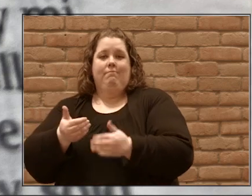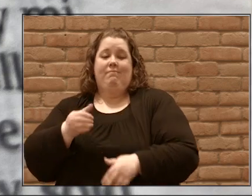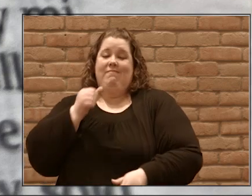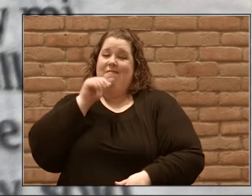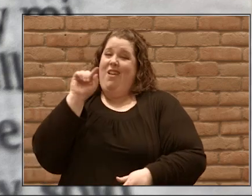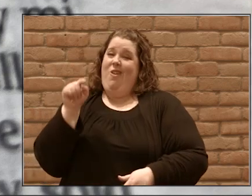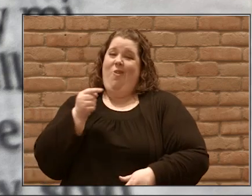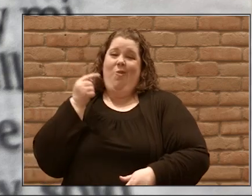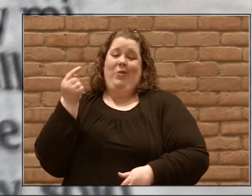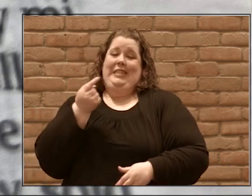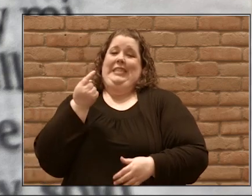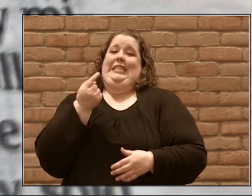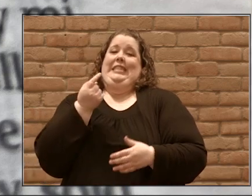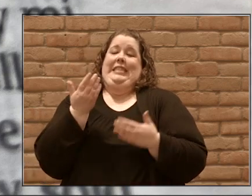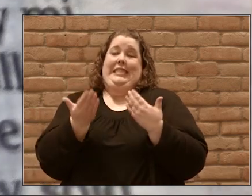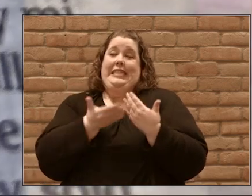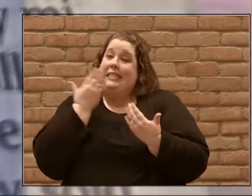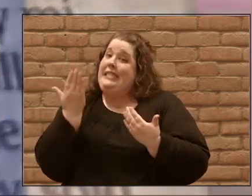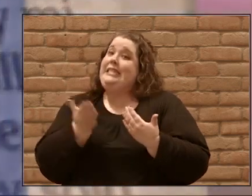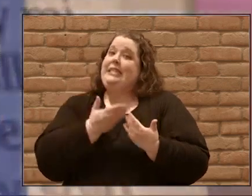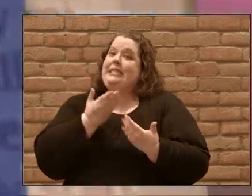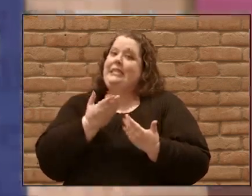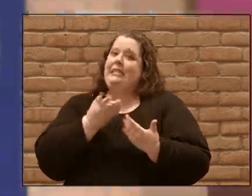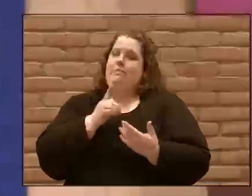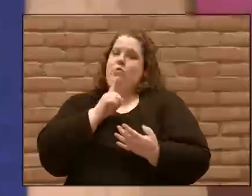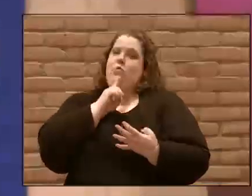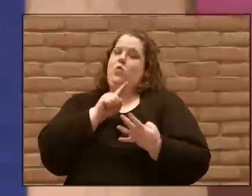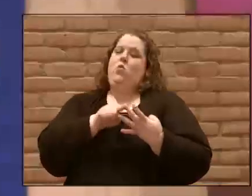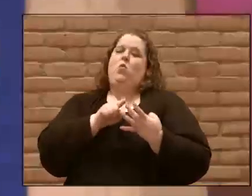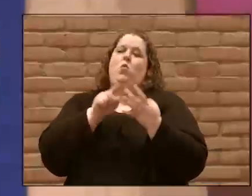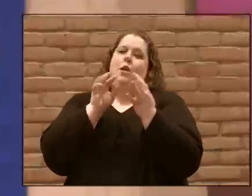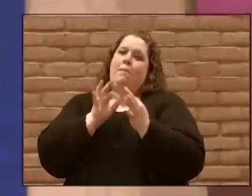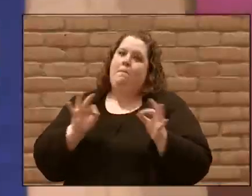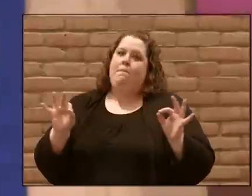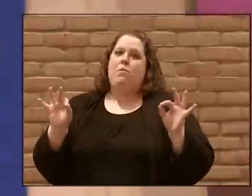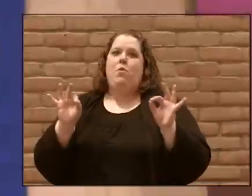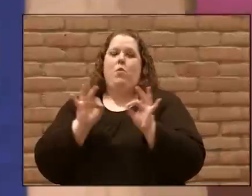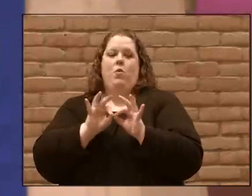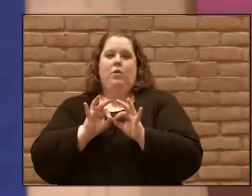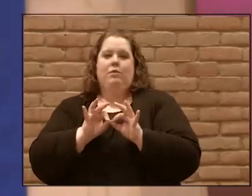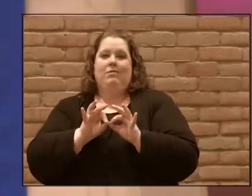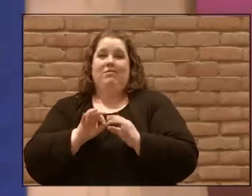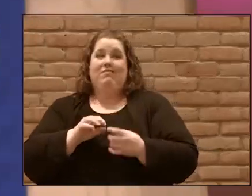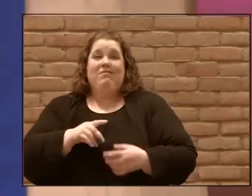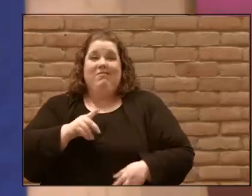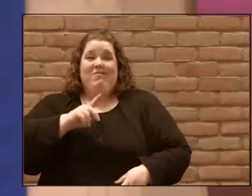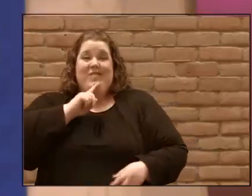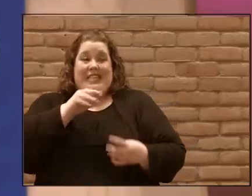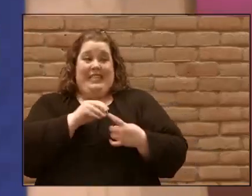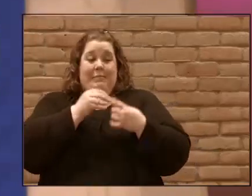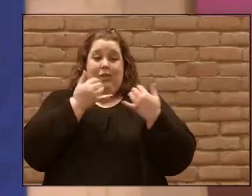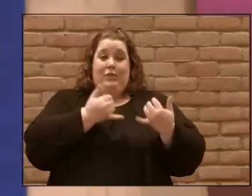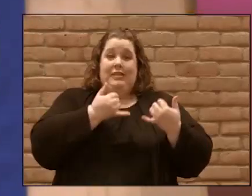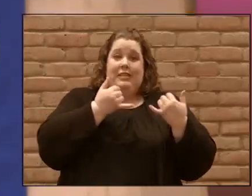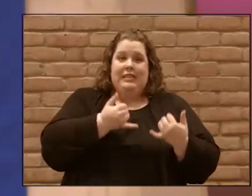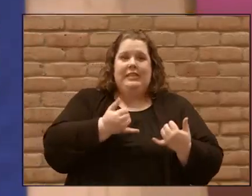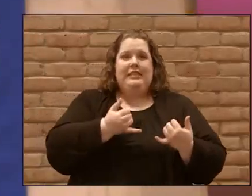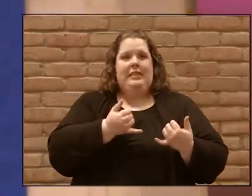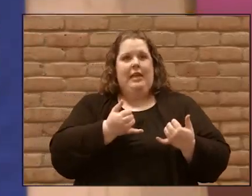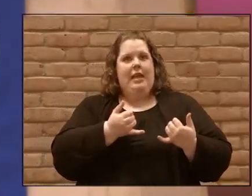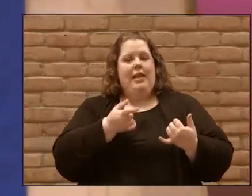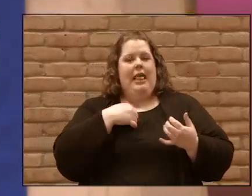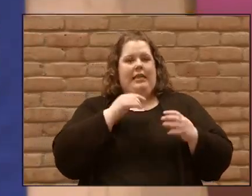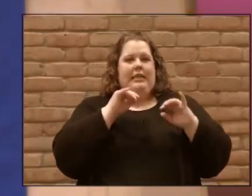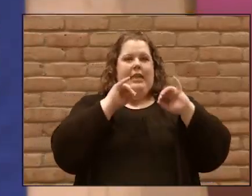so, so important. And especially in our culture where we value individualism